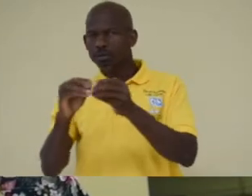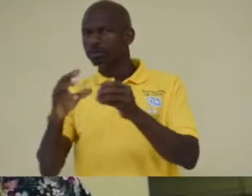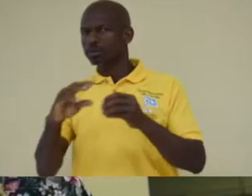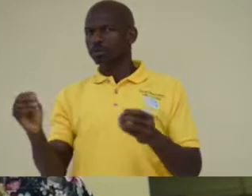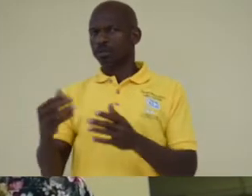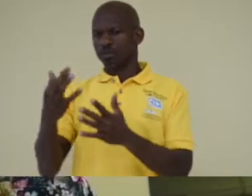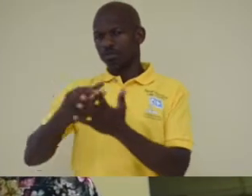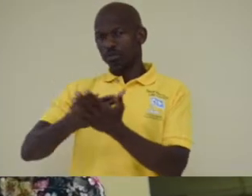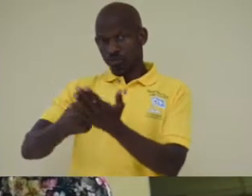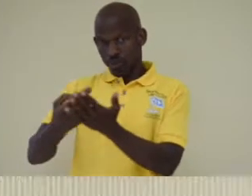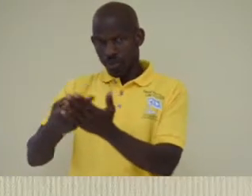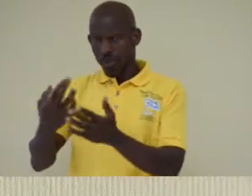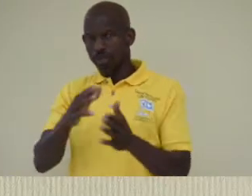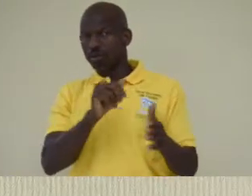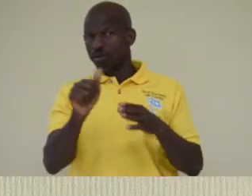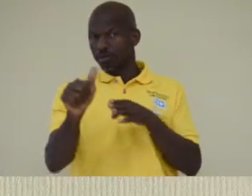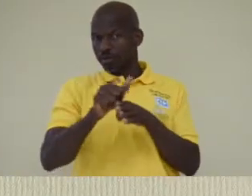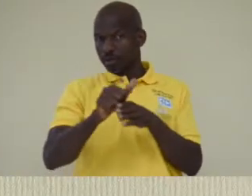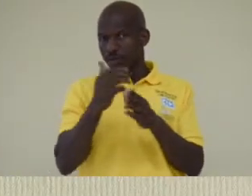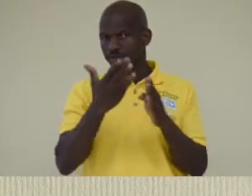Practice your plan regularly.